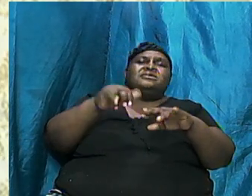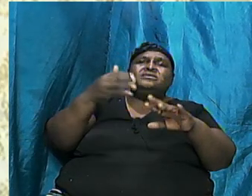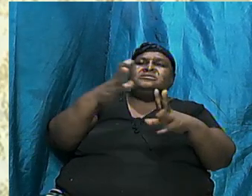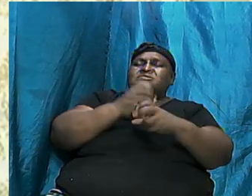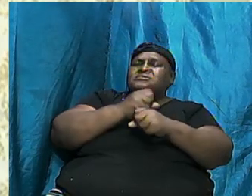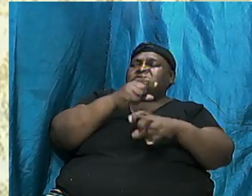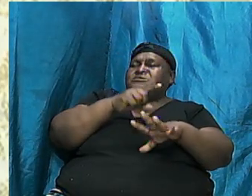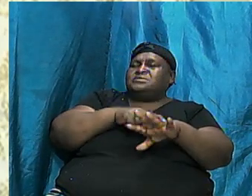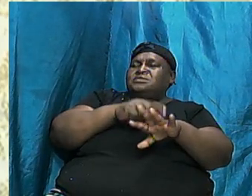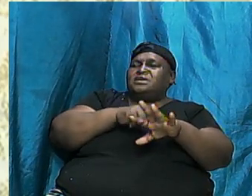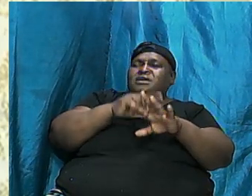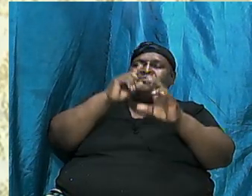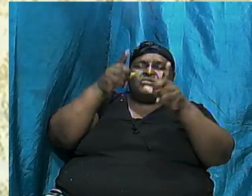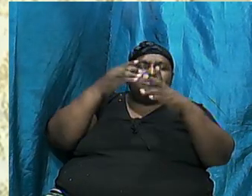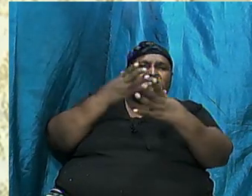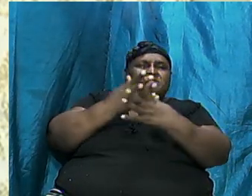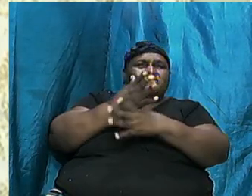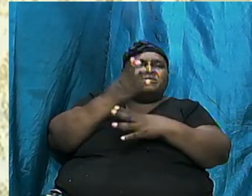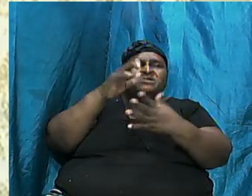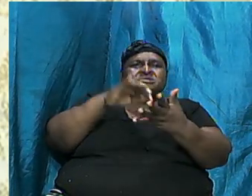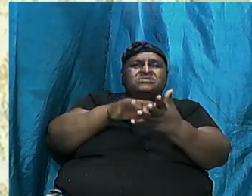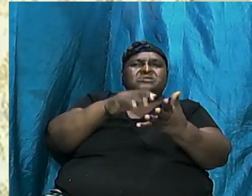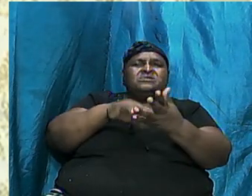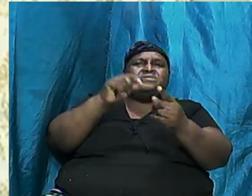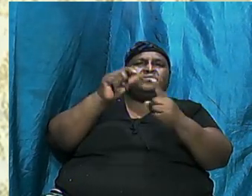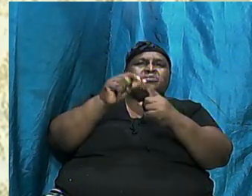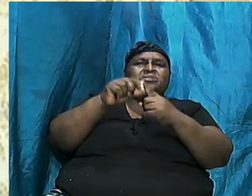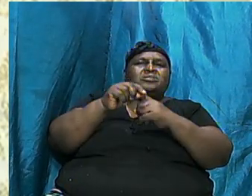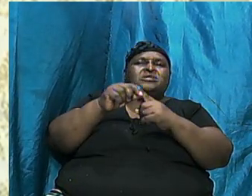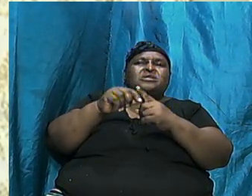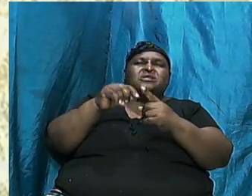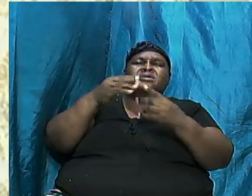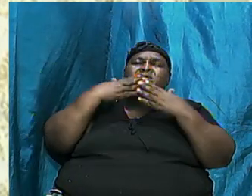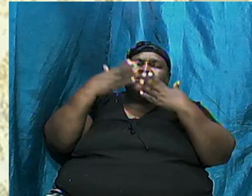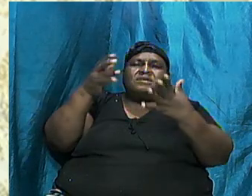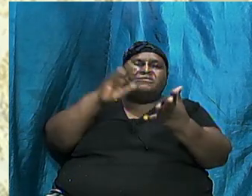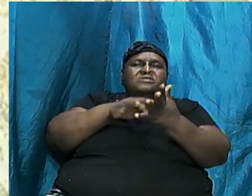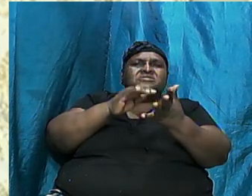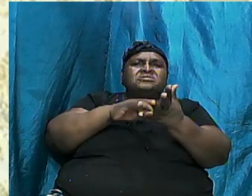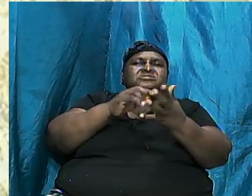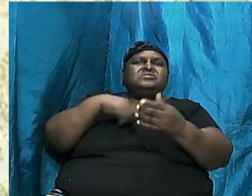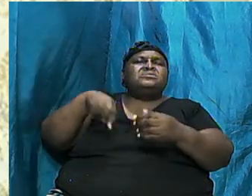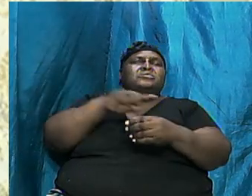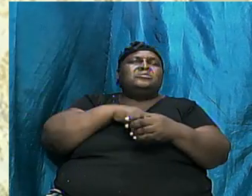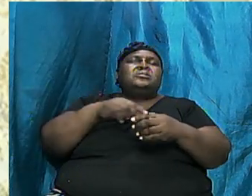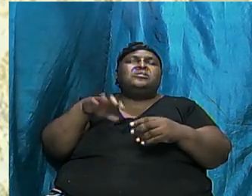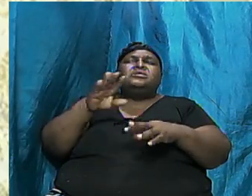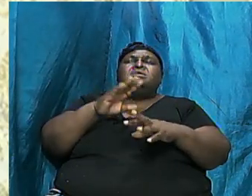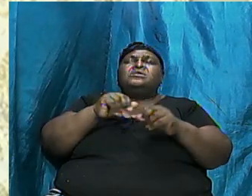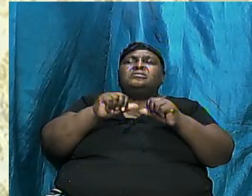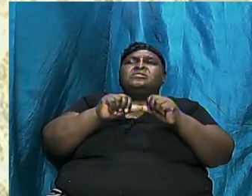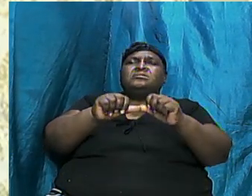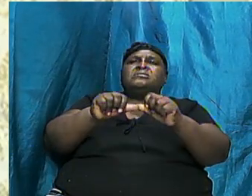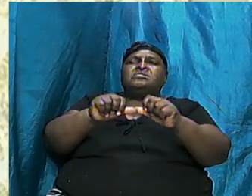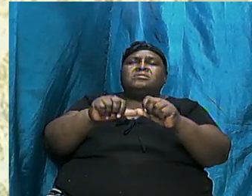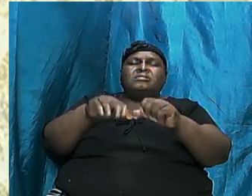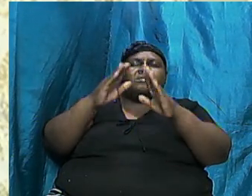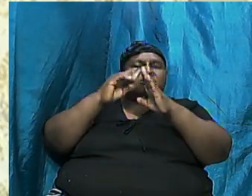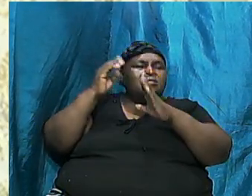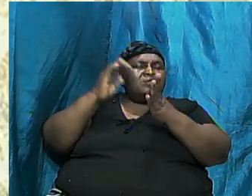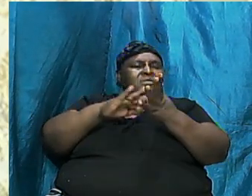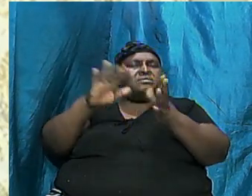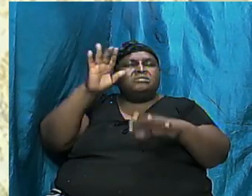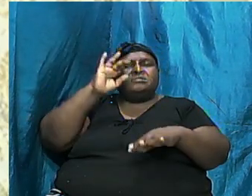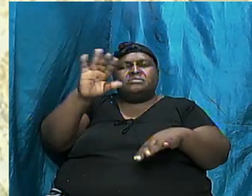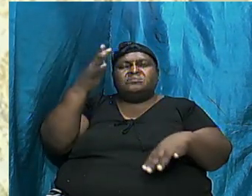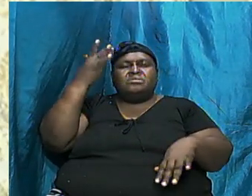Our Time And Go Through The Word Thank You For The Study That We Are On I Pray That You Will Continue To Touch Our Mind And Our